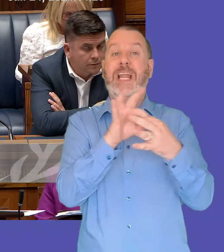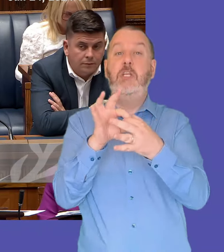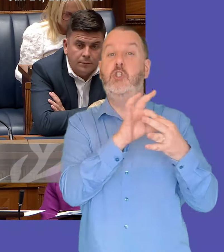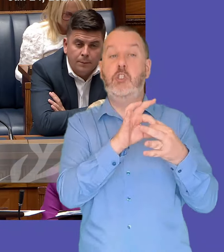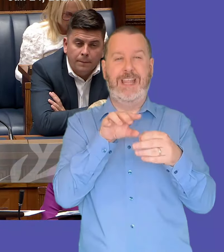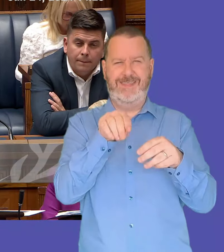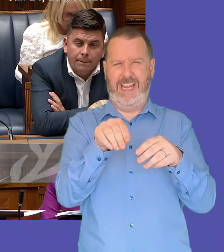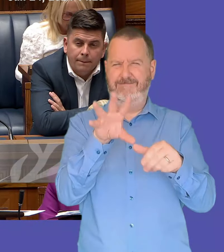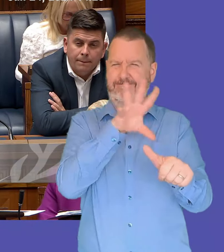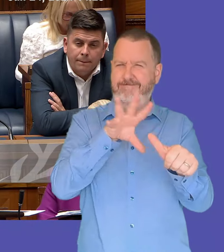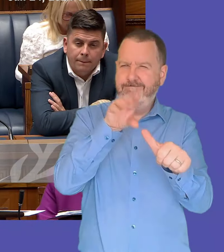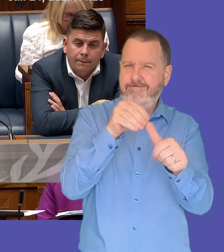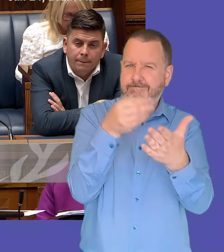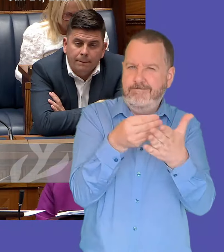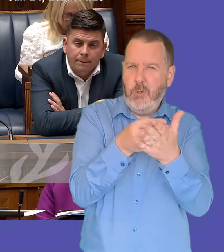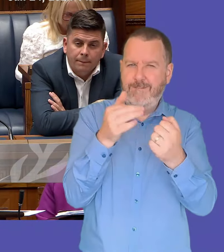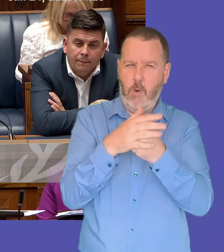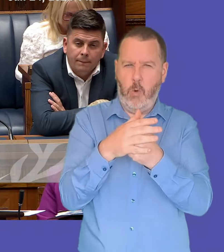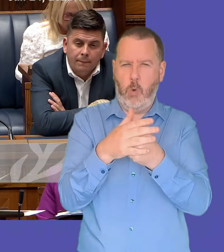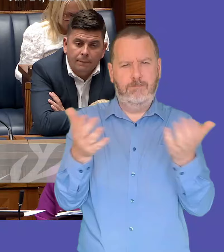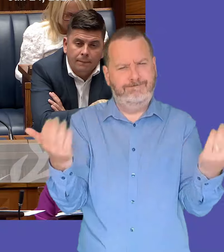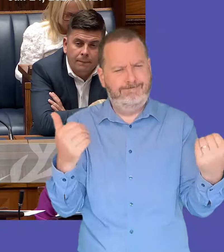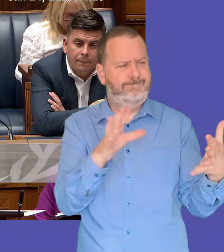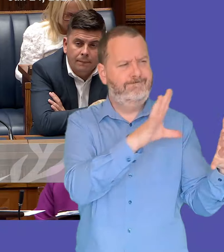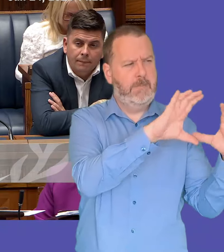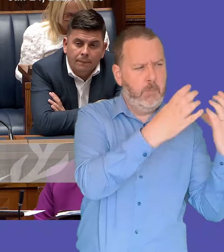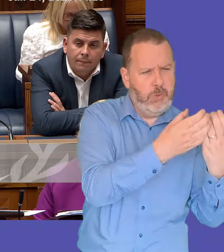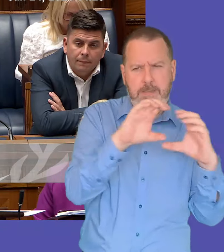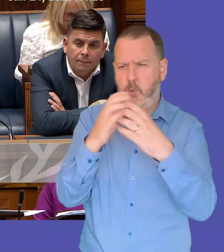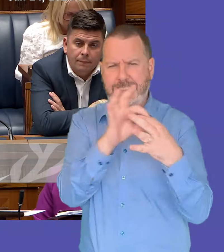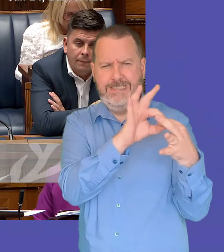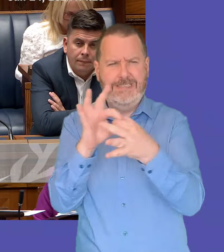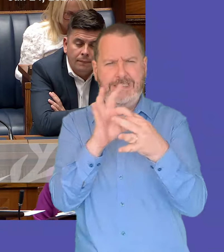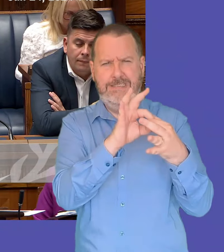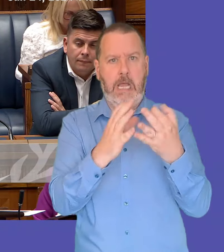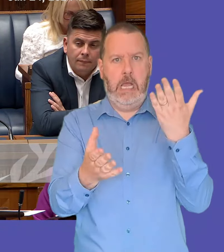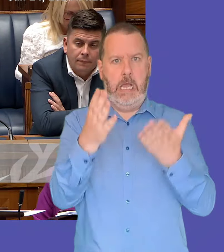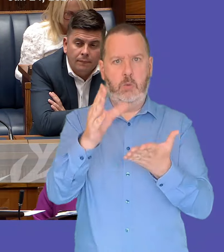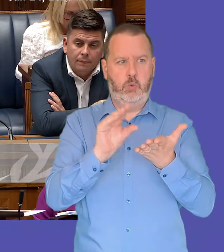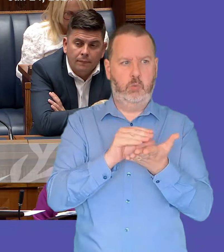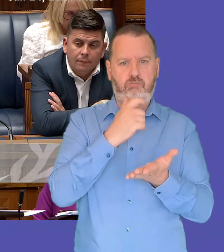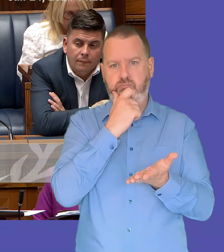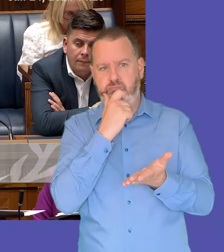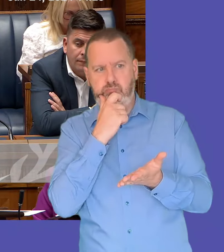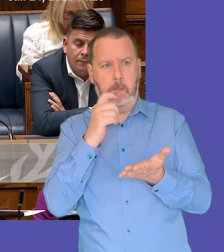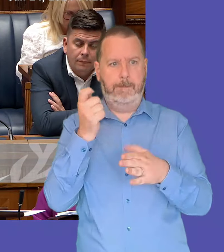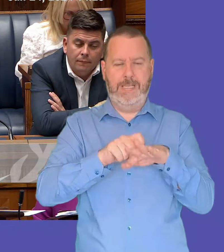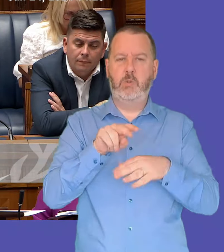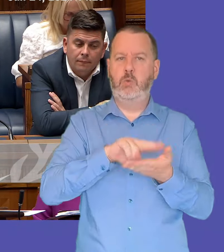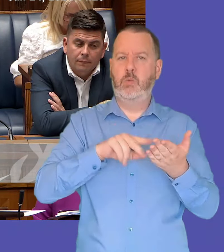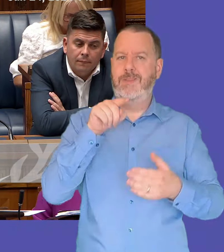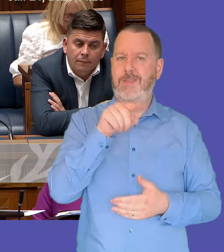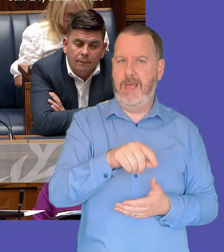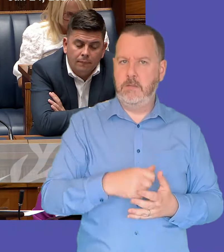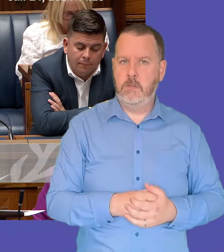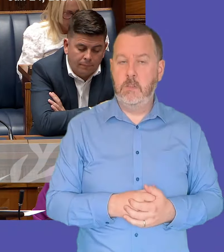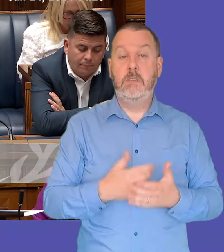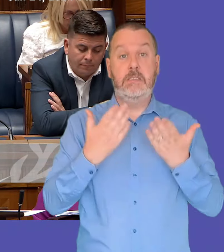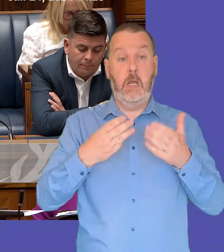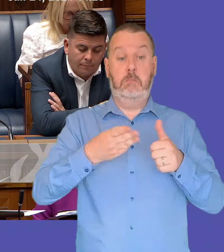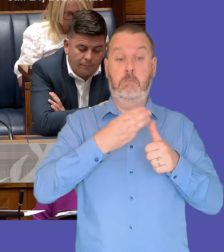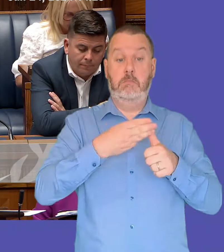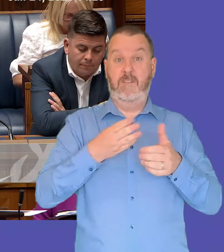should be distributed across t-book headline actions and broader good relations programs programs all preparation work is complete